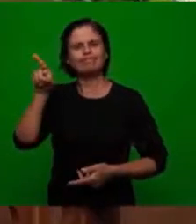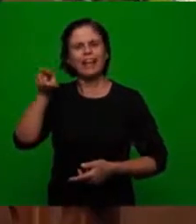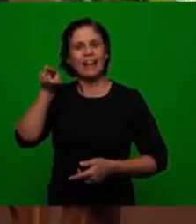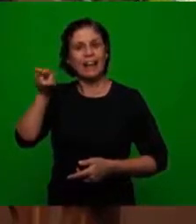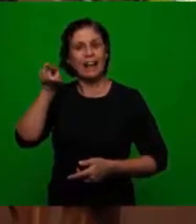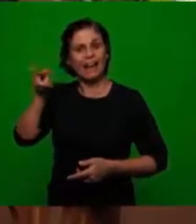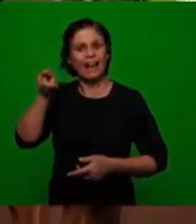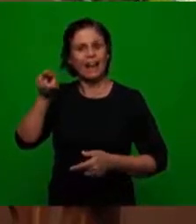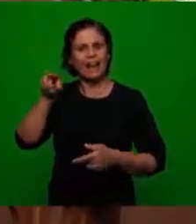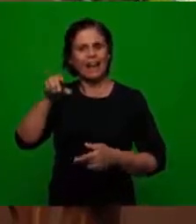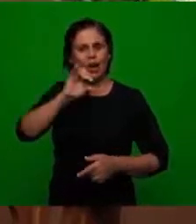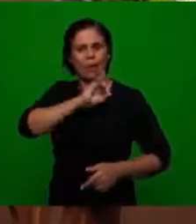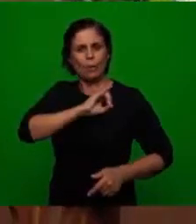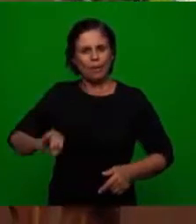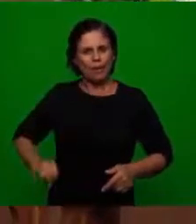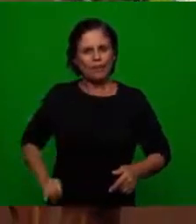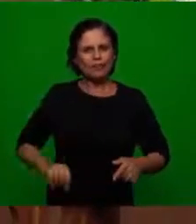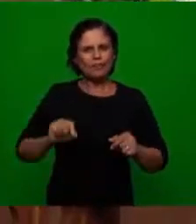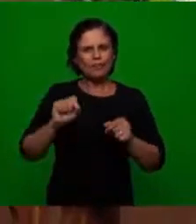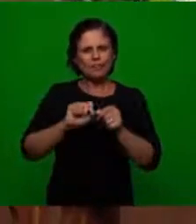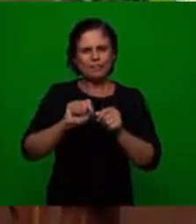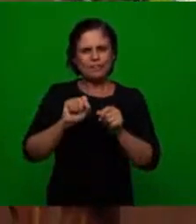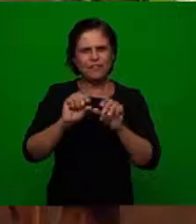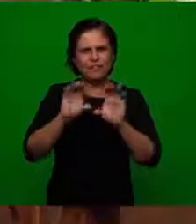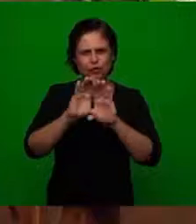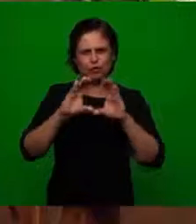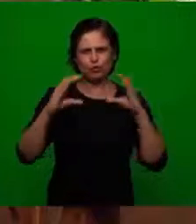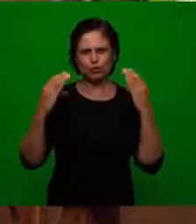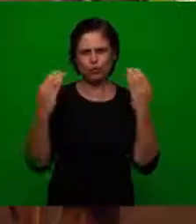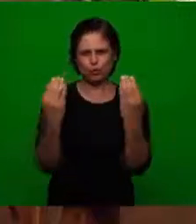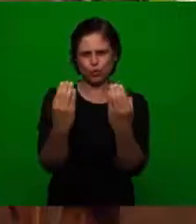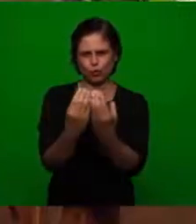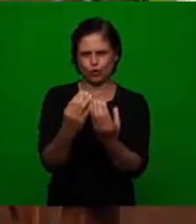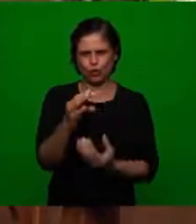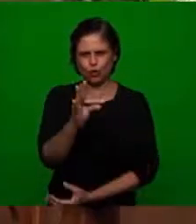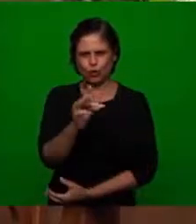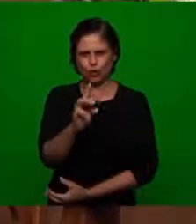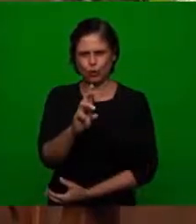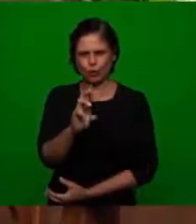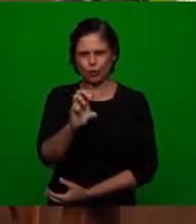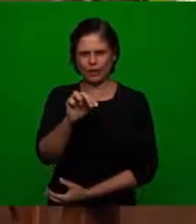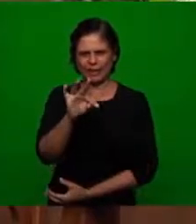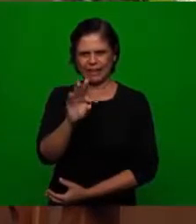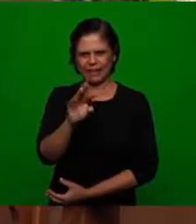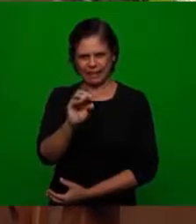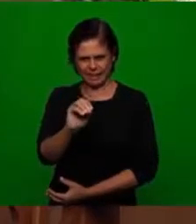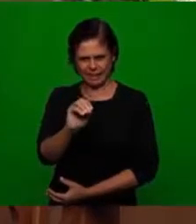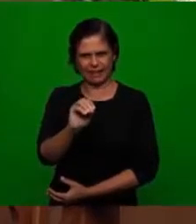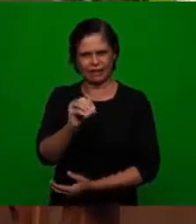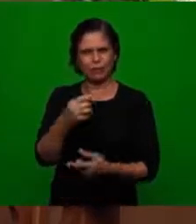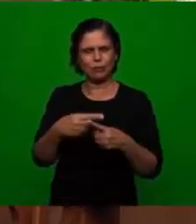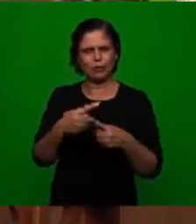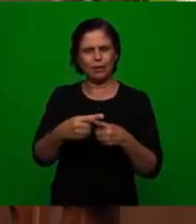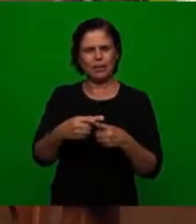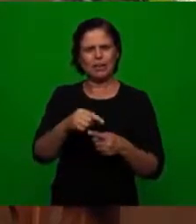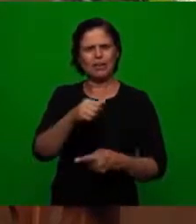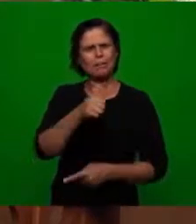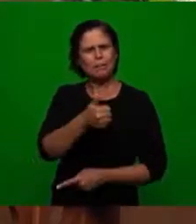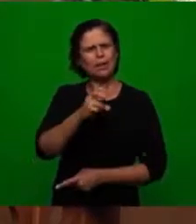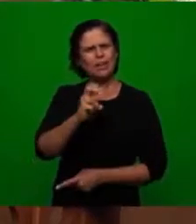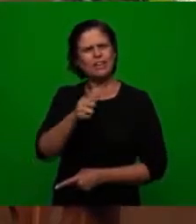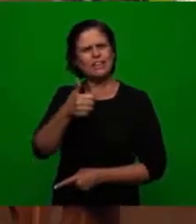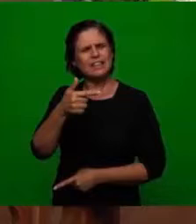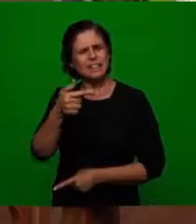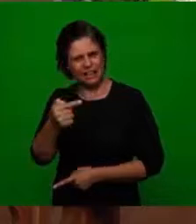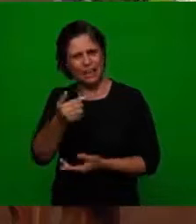decided to make a consul the consul of Trento was 1543 and then